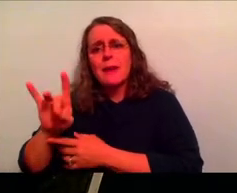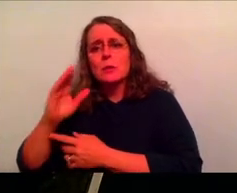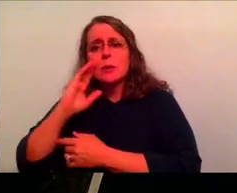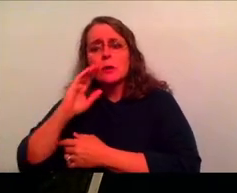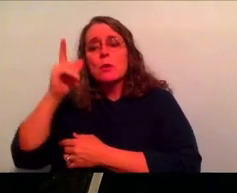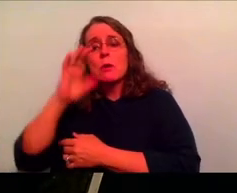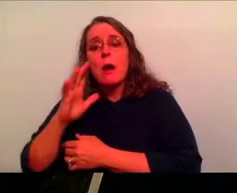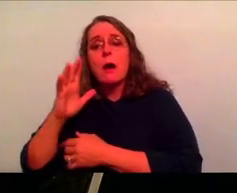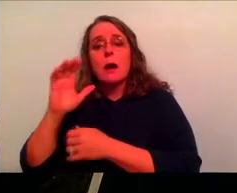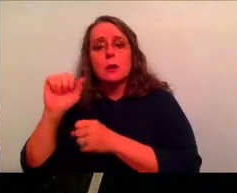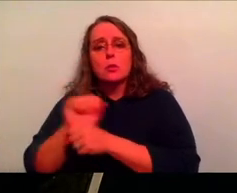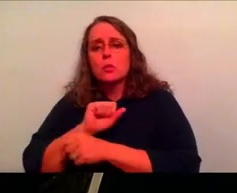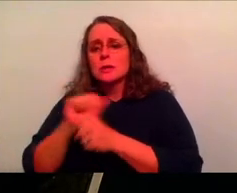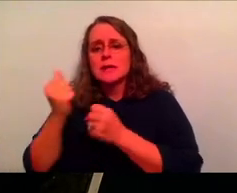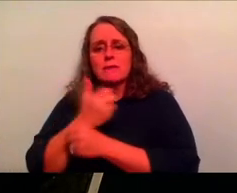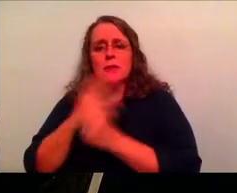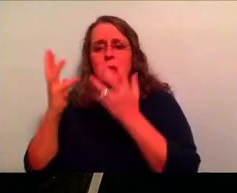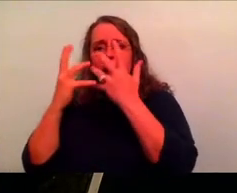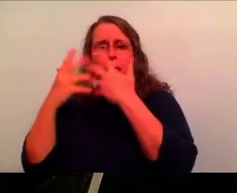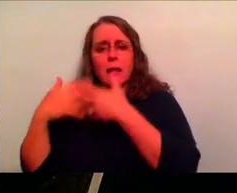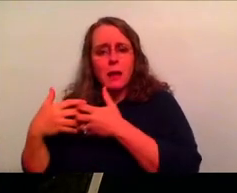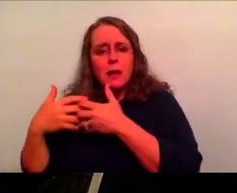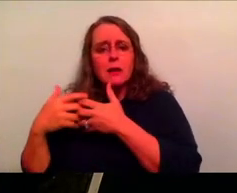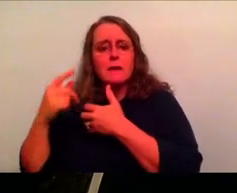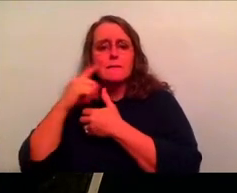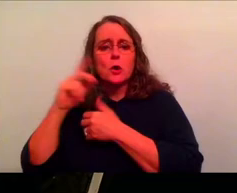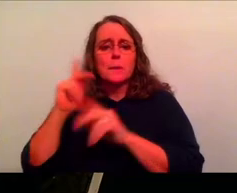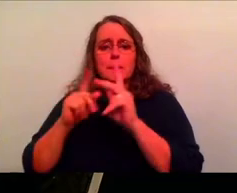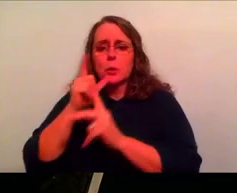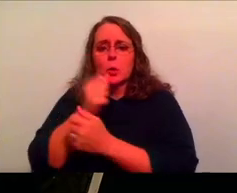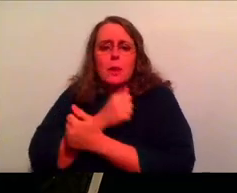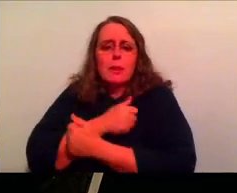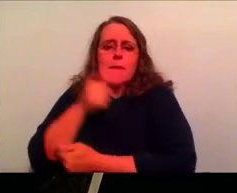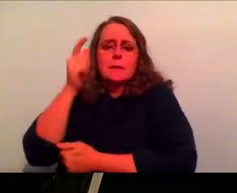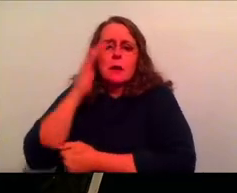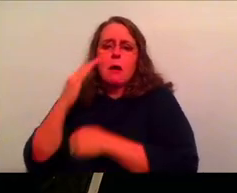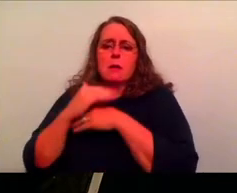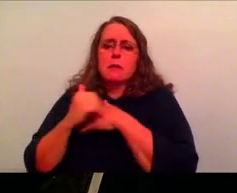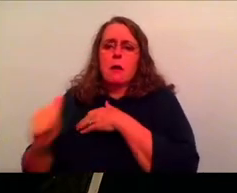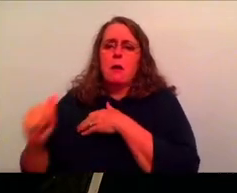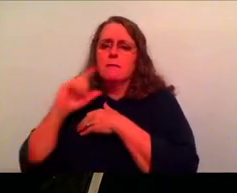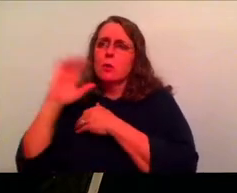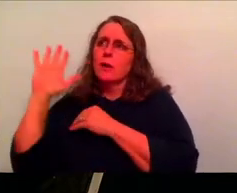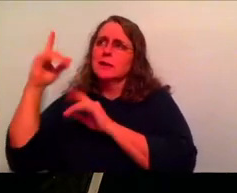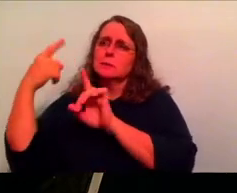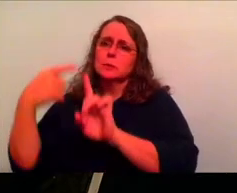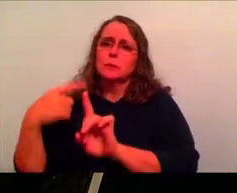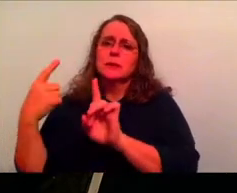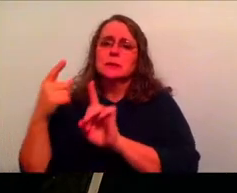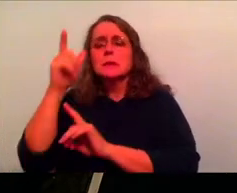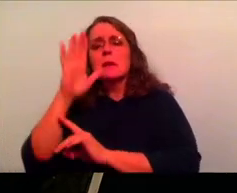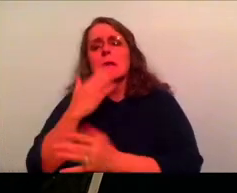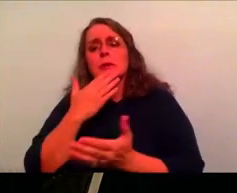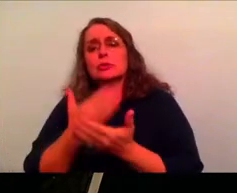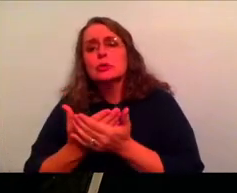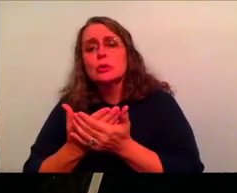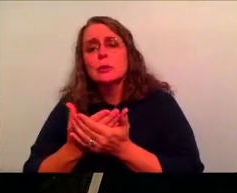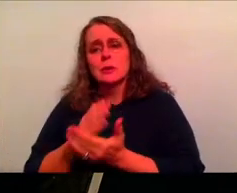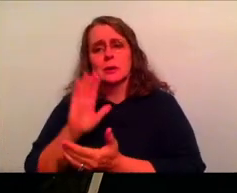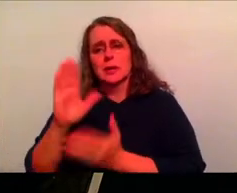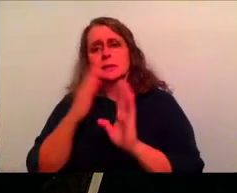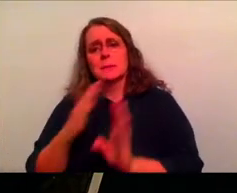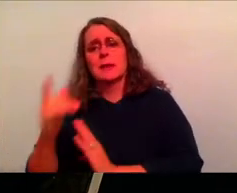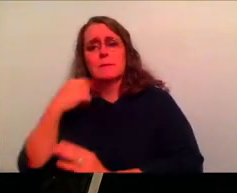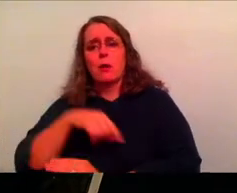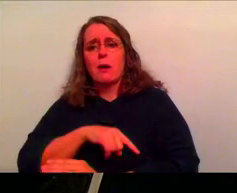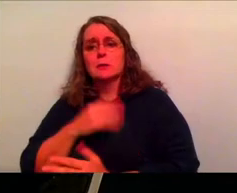together for the good of those who love God and are called according to his purpose for them. God is good and his plans for us are good.